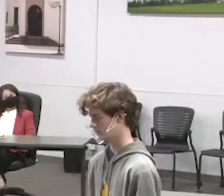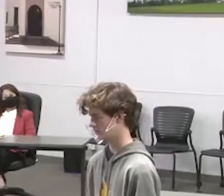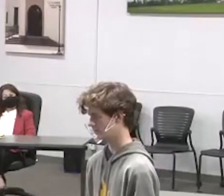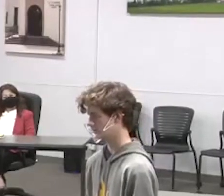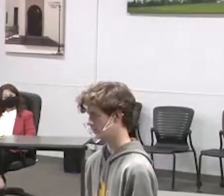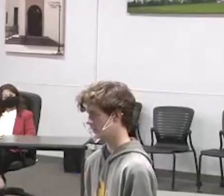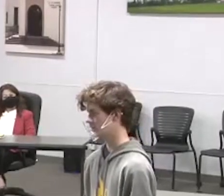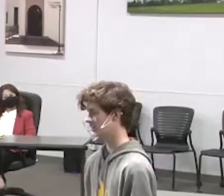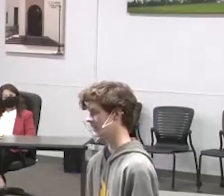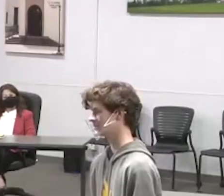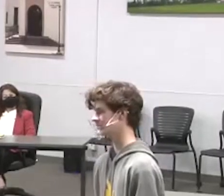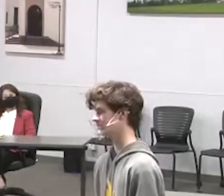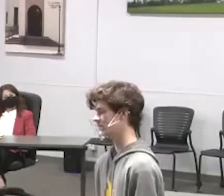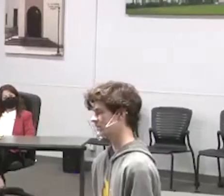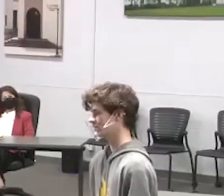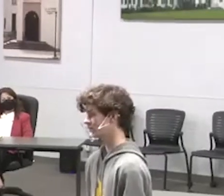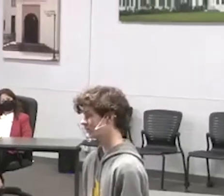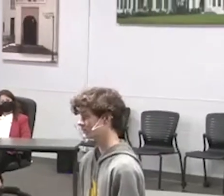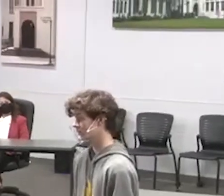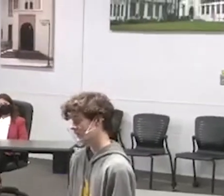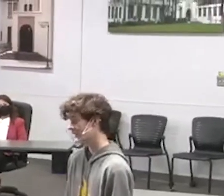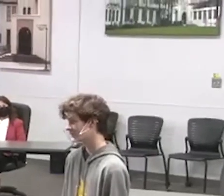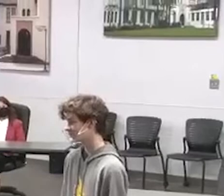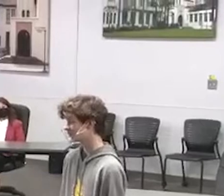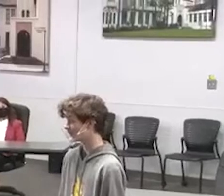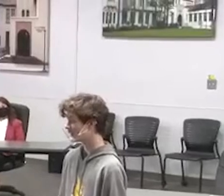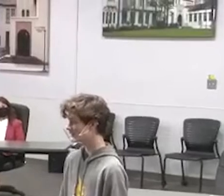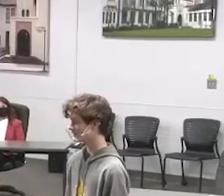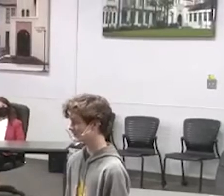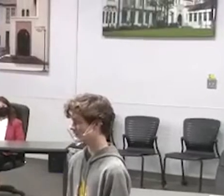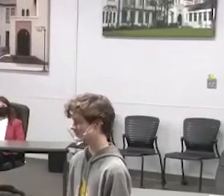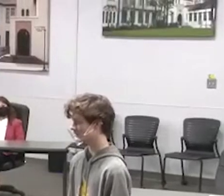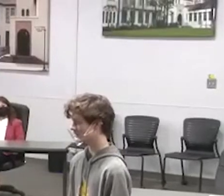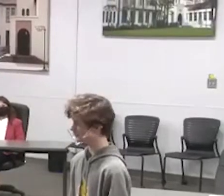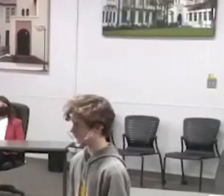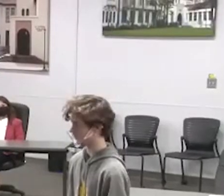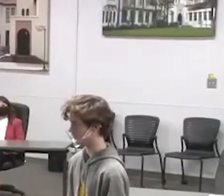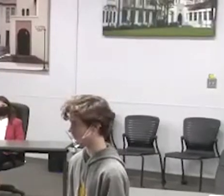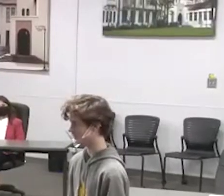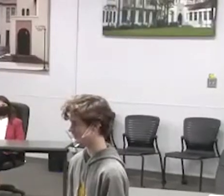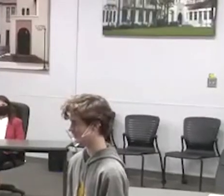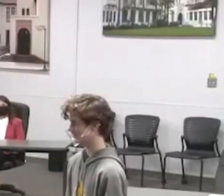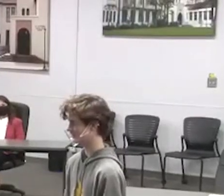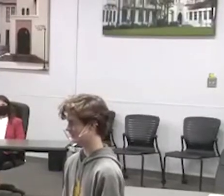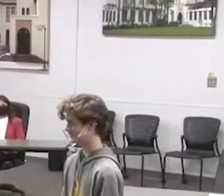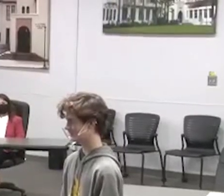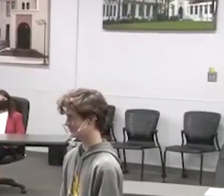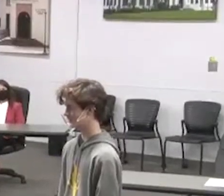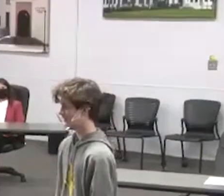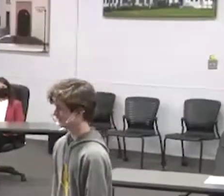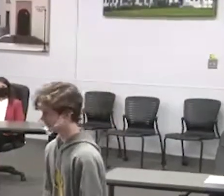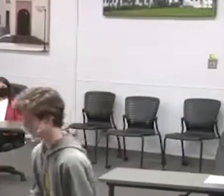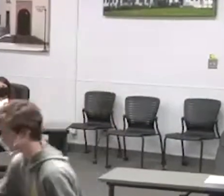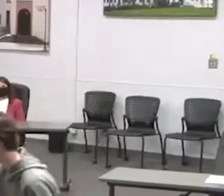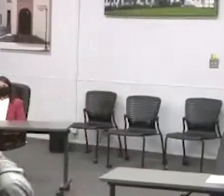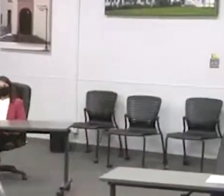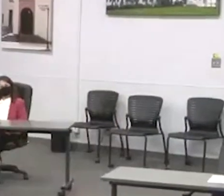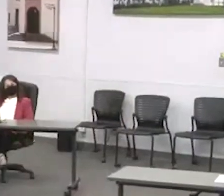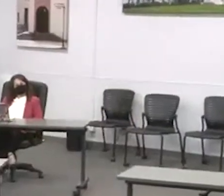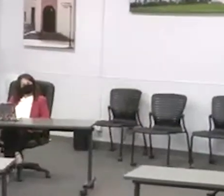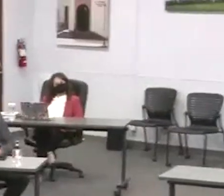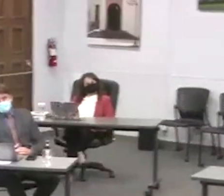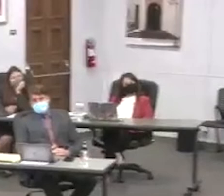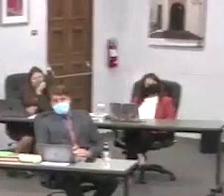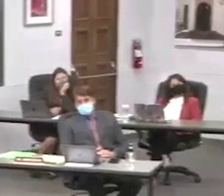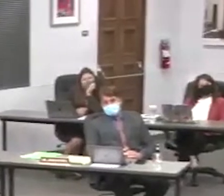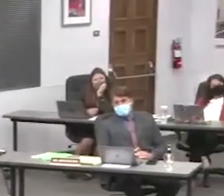important at all emily would you like an ice cream soda or something before you go home they're so expensive no don't don't worry about